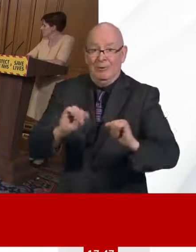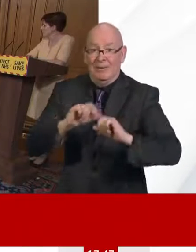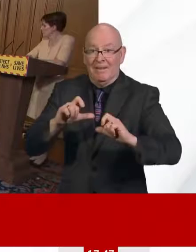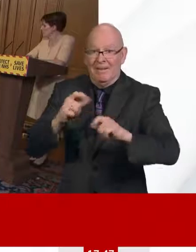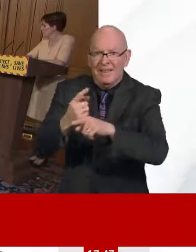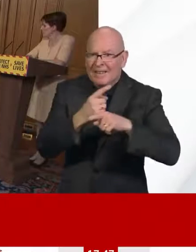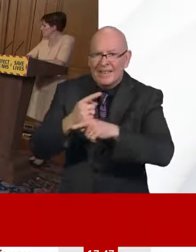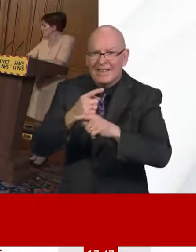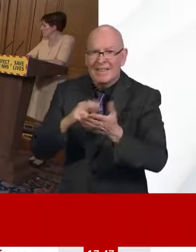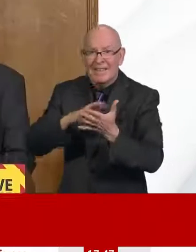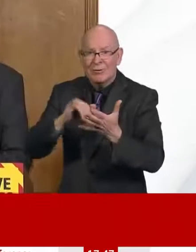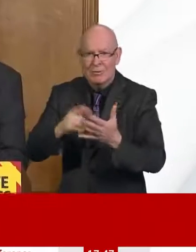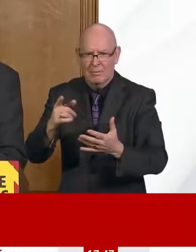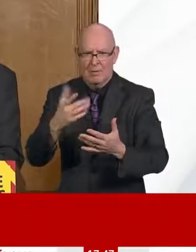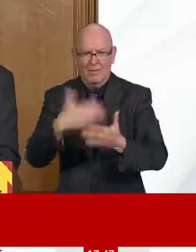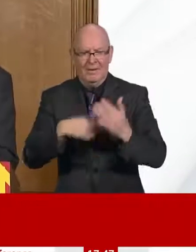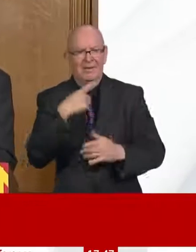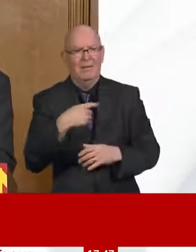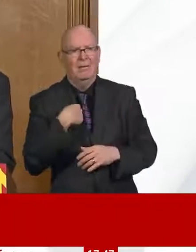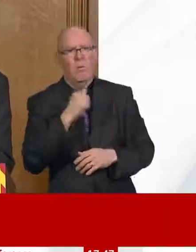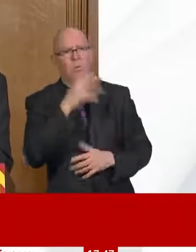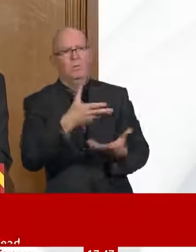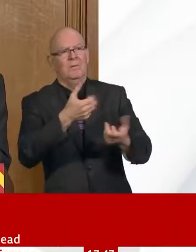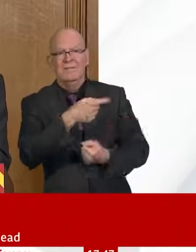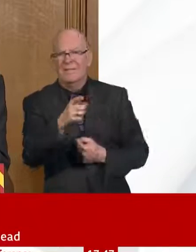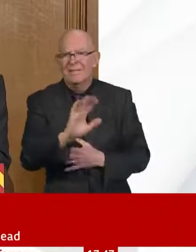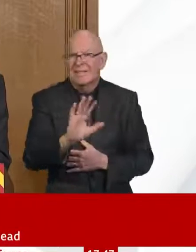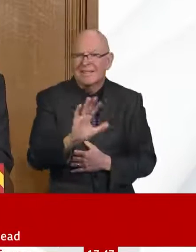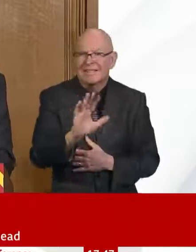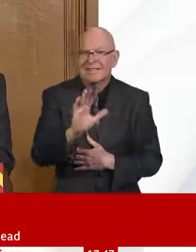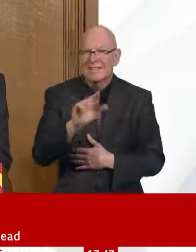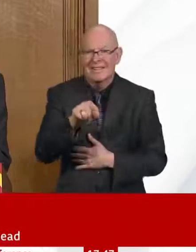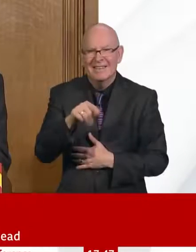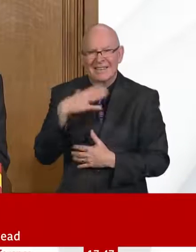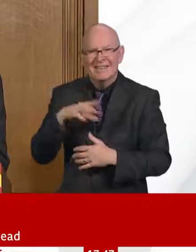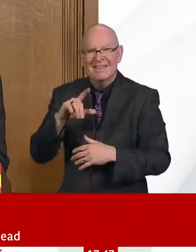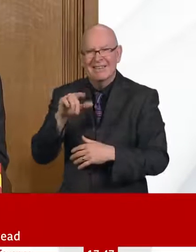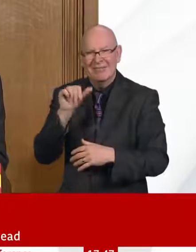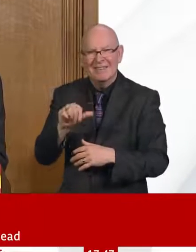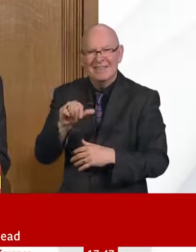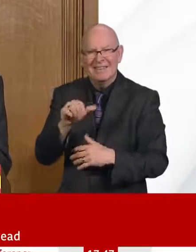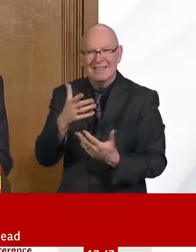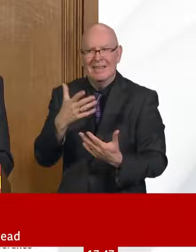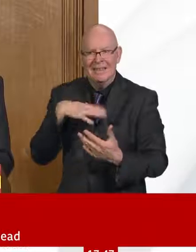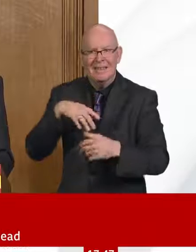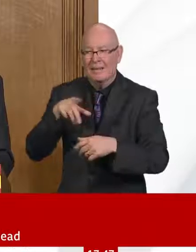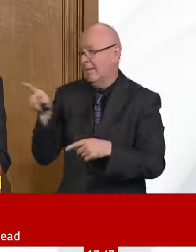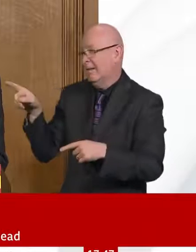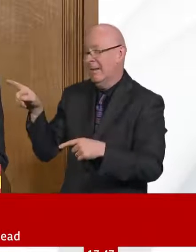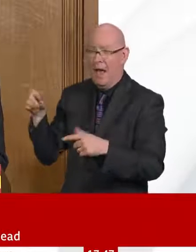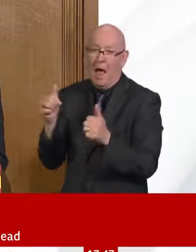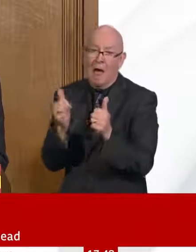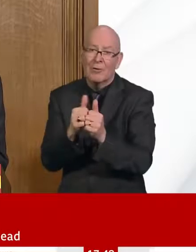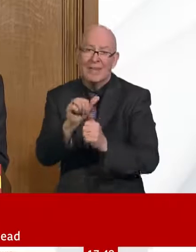decisions with families and patients on a daily basis as to who might get admitted to hospital when there's a serious illness,